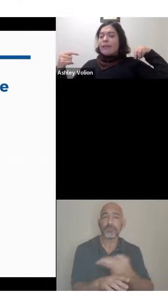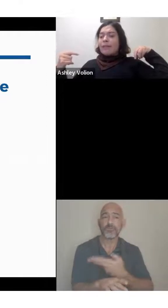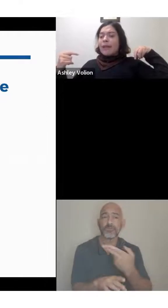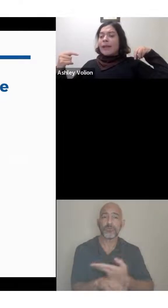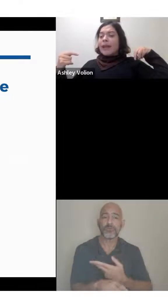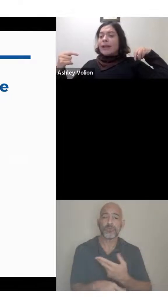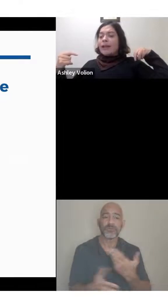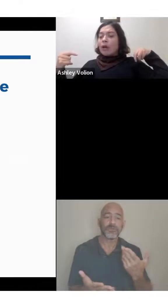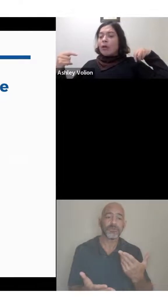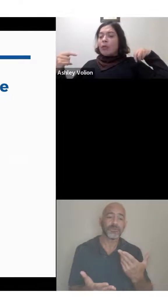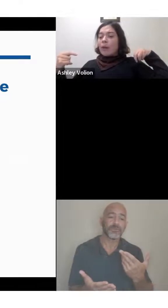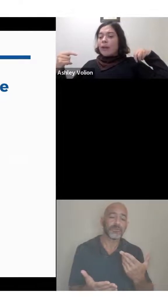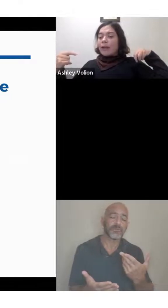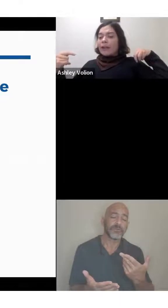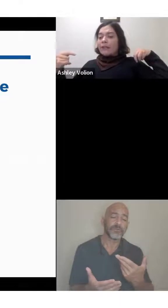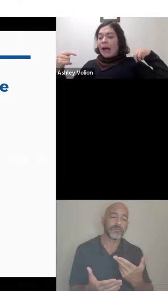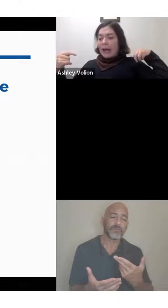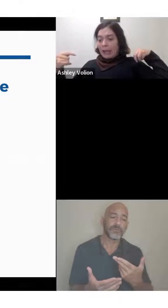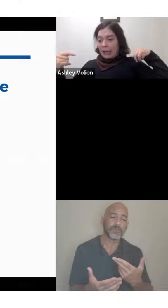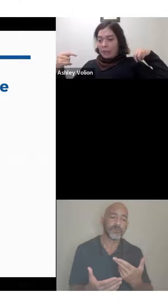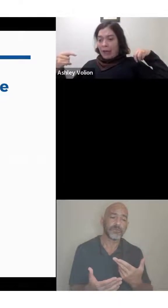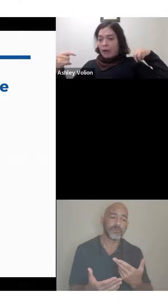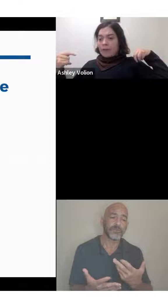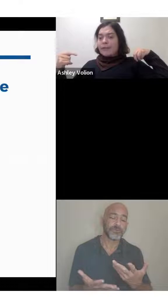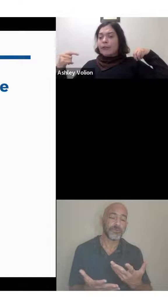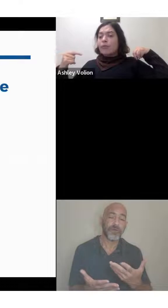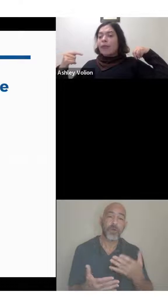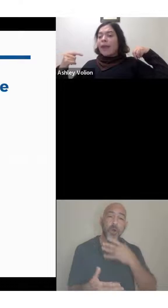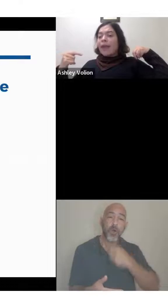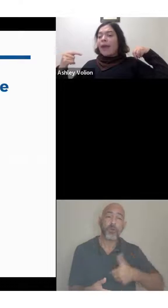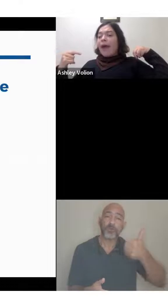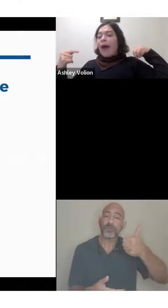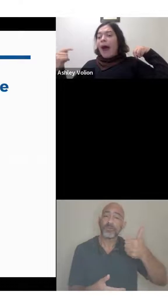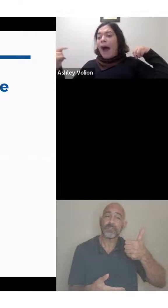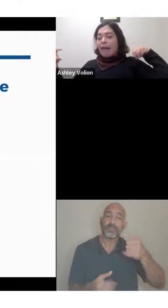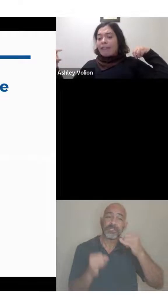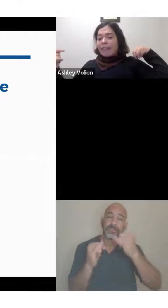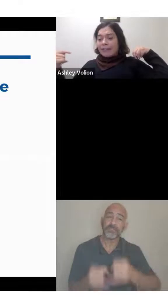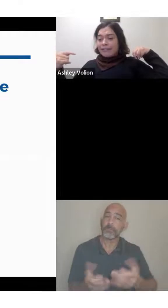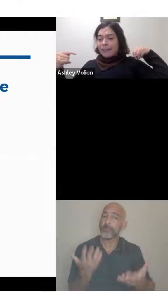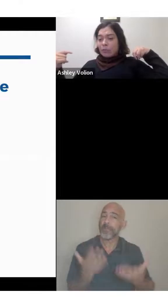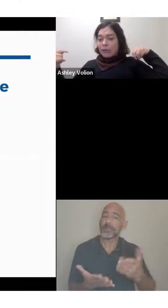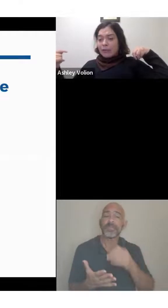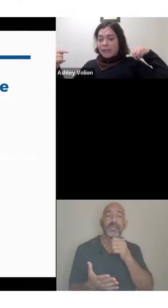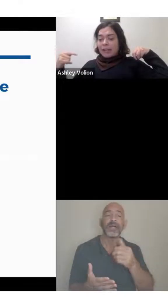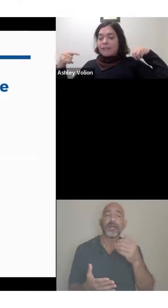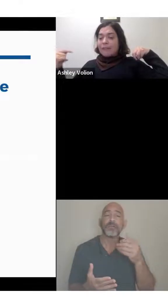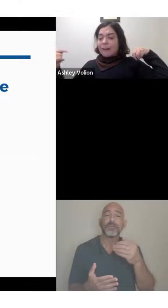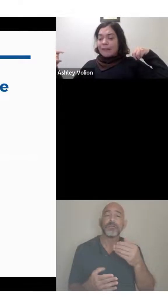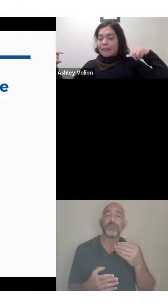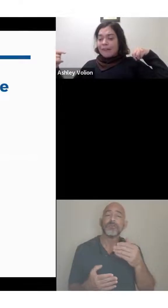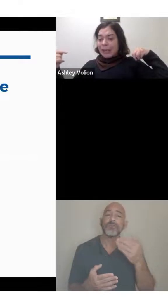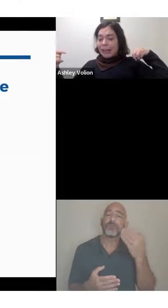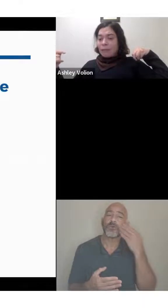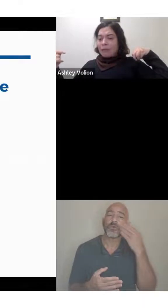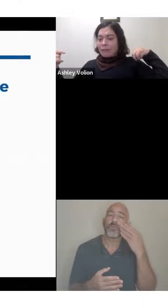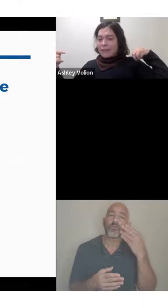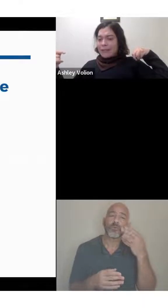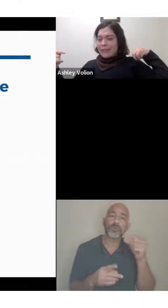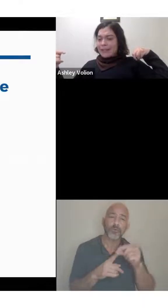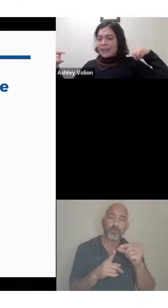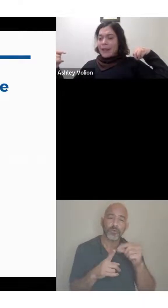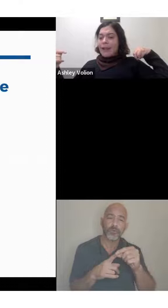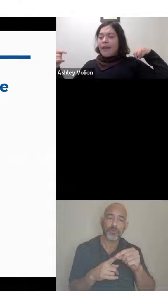So, they may not know what you're talking about. So, you may have to use this word just for understanding